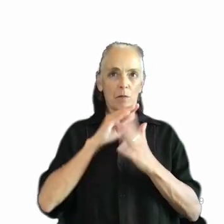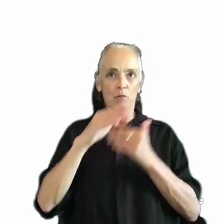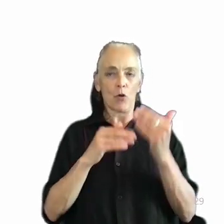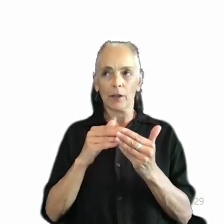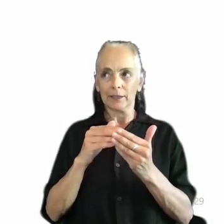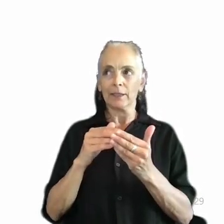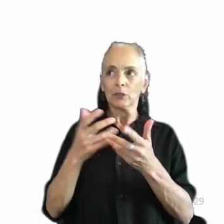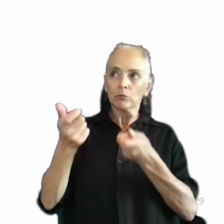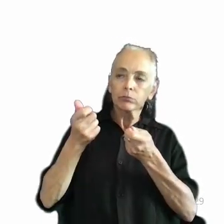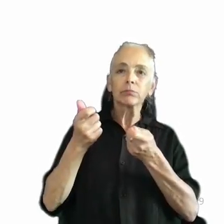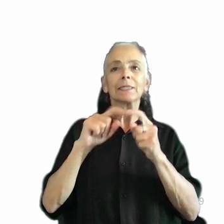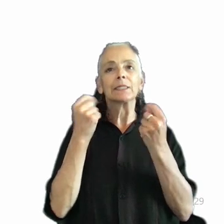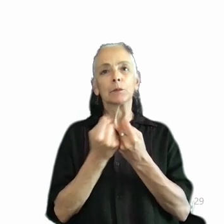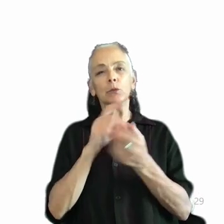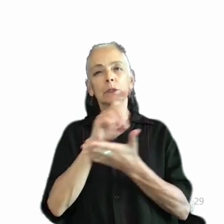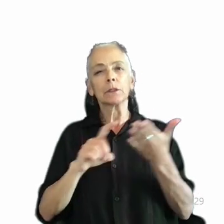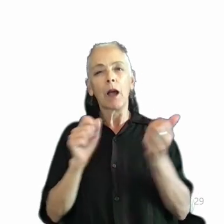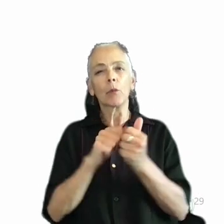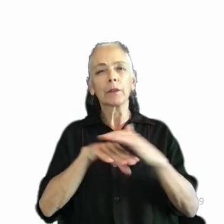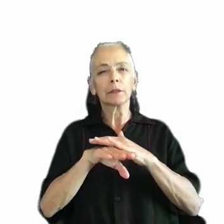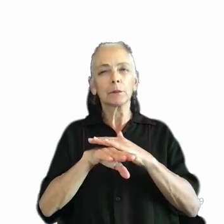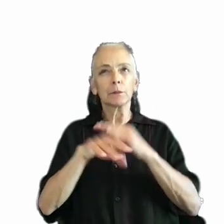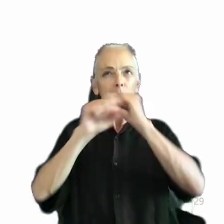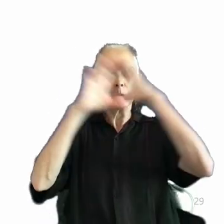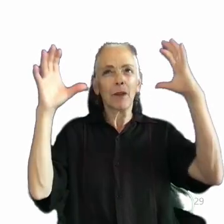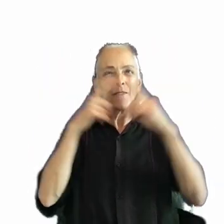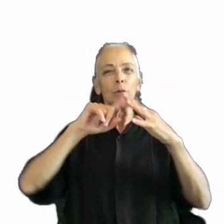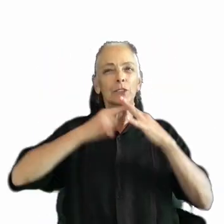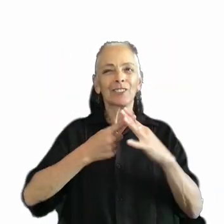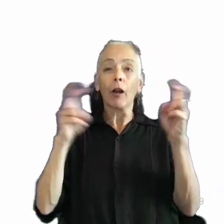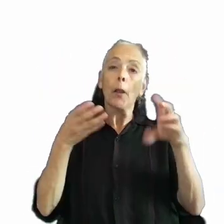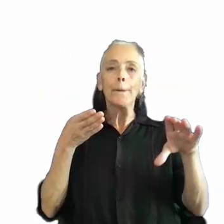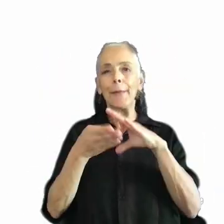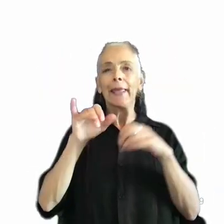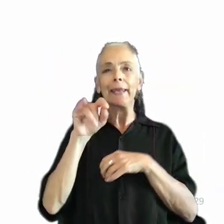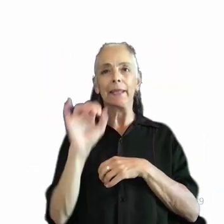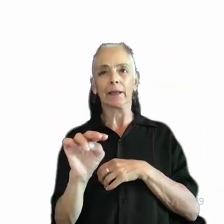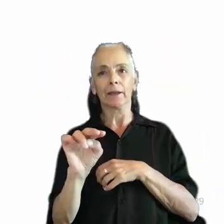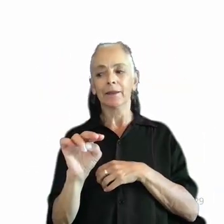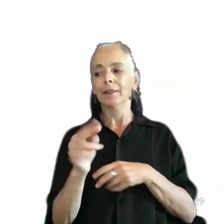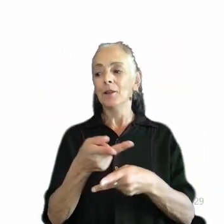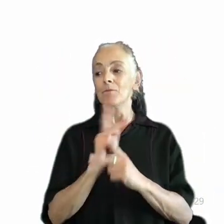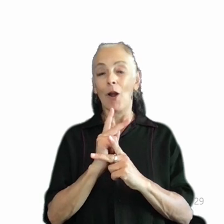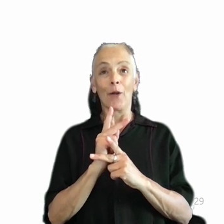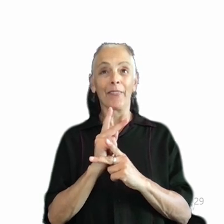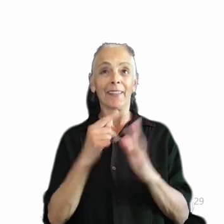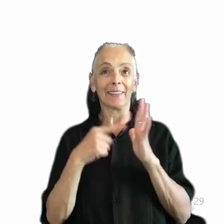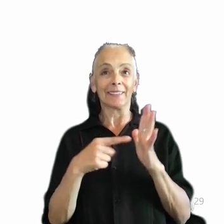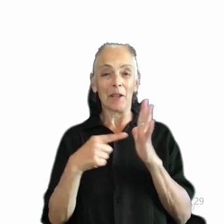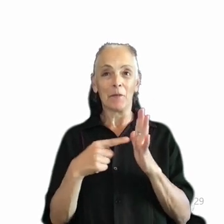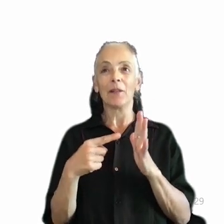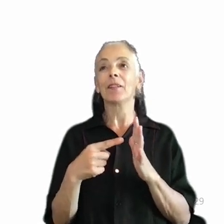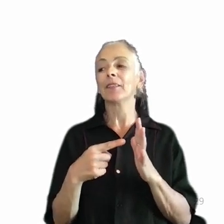accessibility in mind from the start, or bake it in. Borrowing this example from the awesome Morgan Baker accessibility lead at The Odd